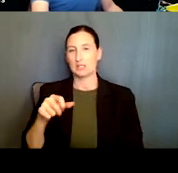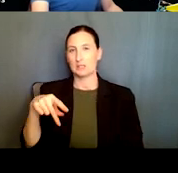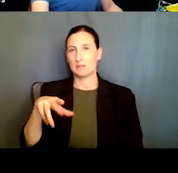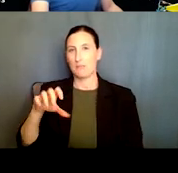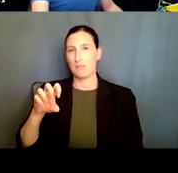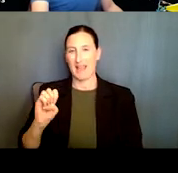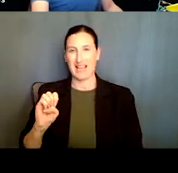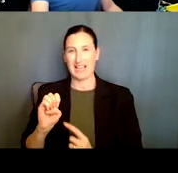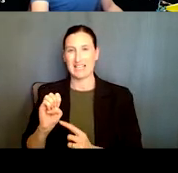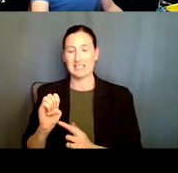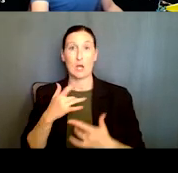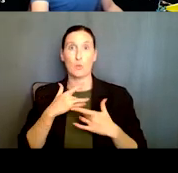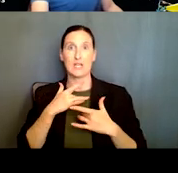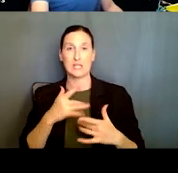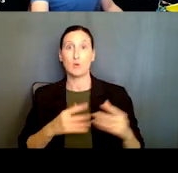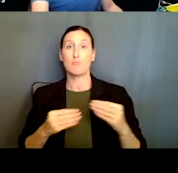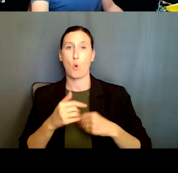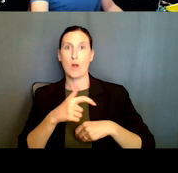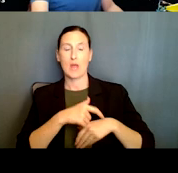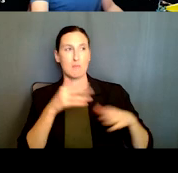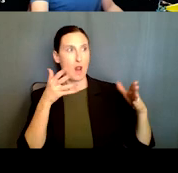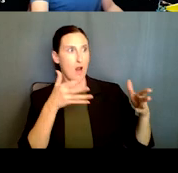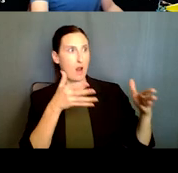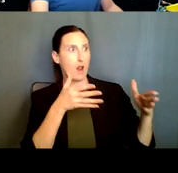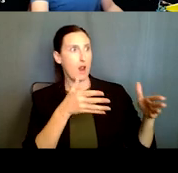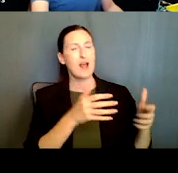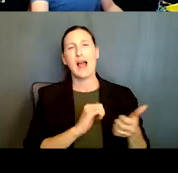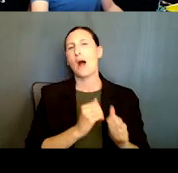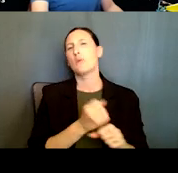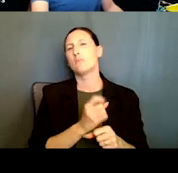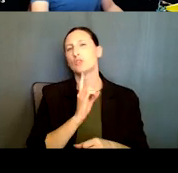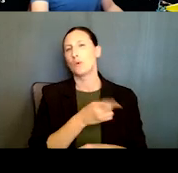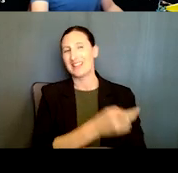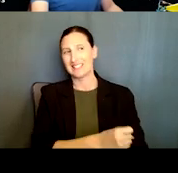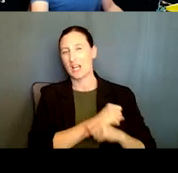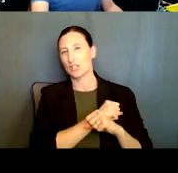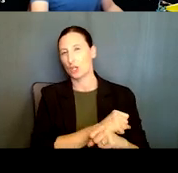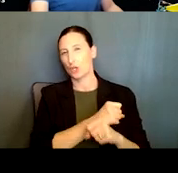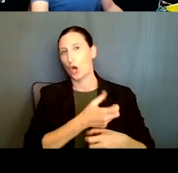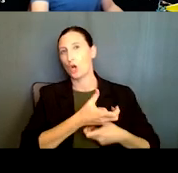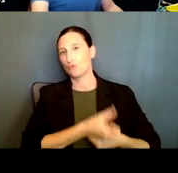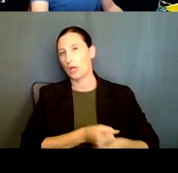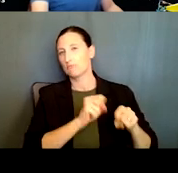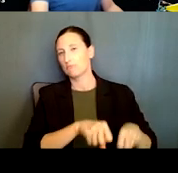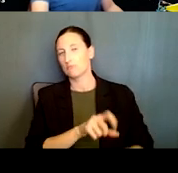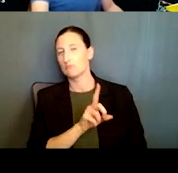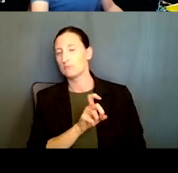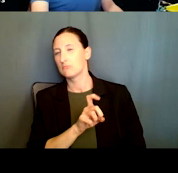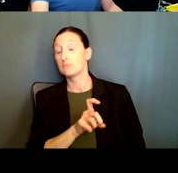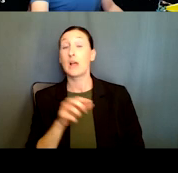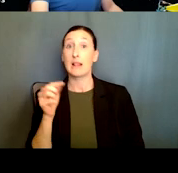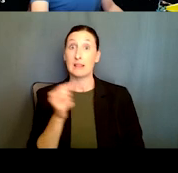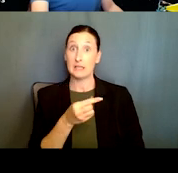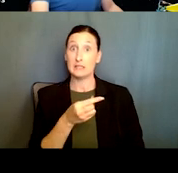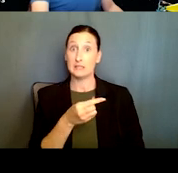crucial in many areas of the society. How do we make sure that this is secure and, and trustworthy? And this is, again, something that,